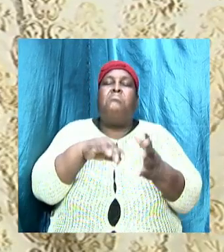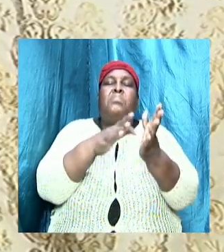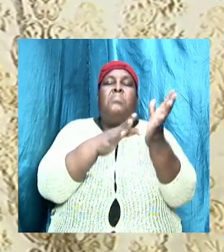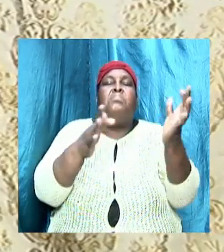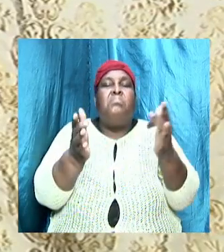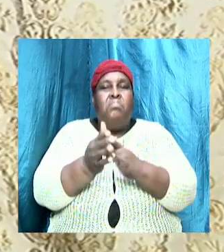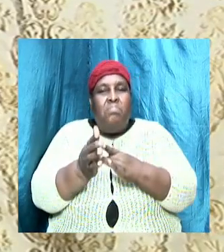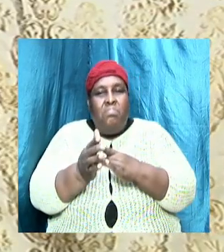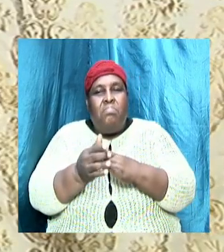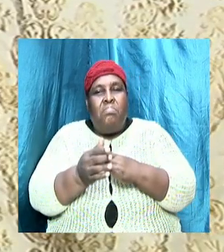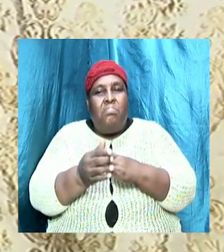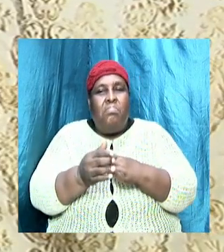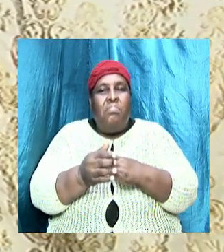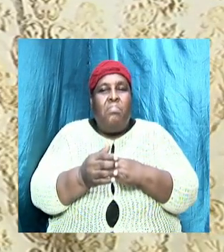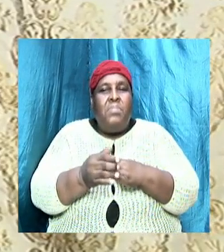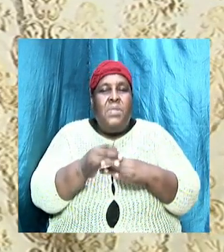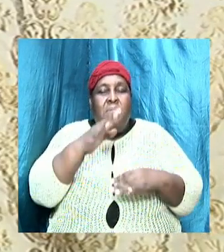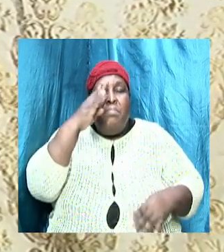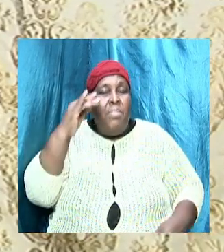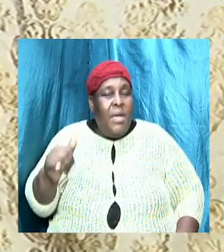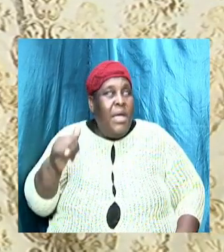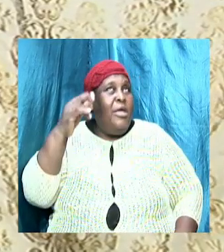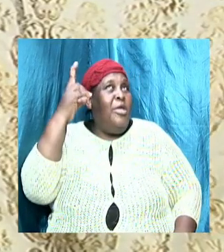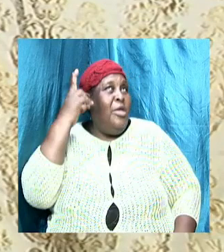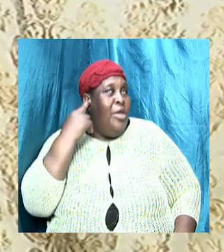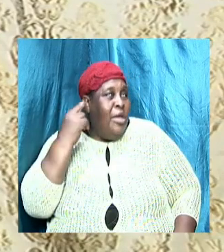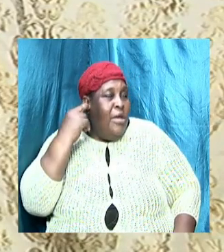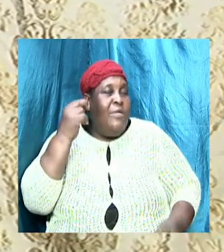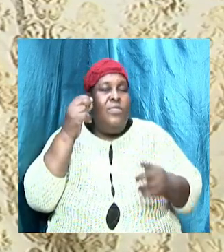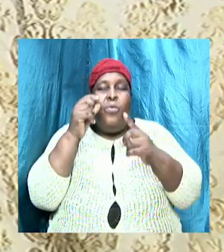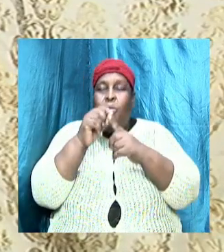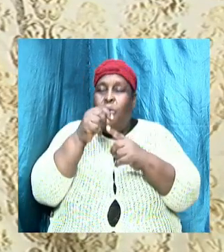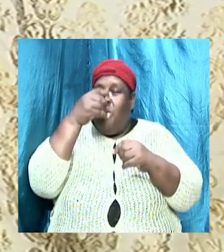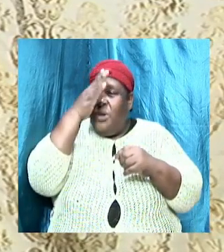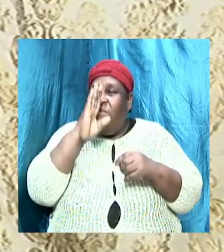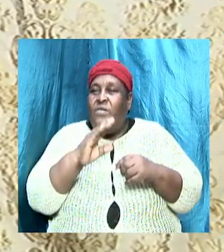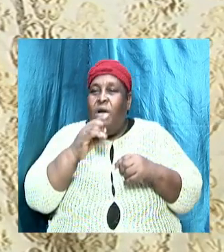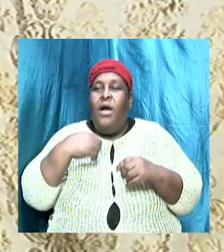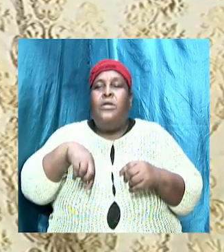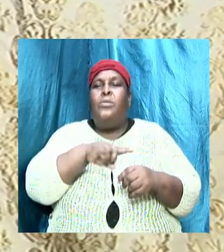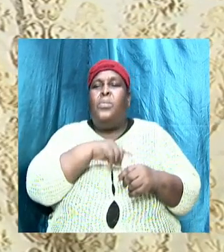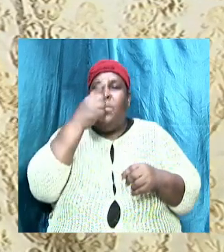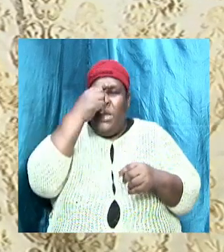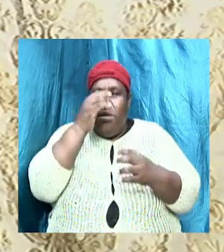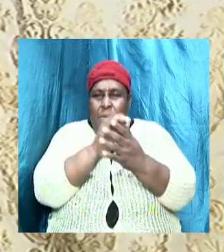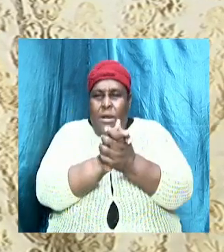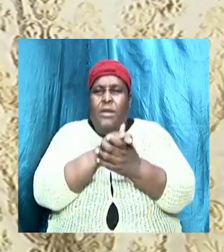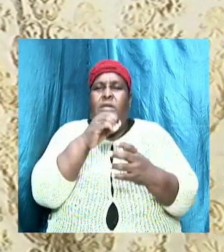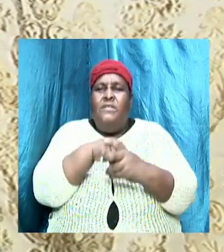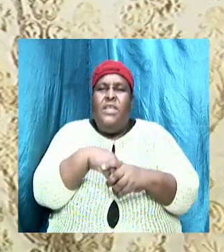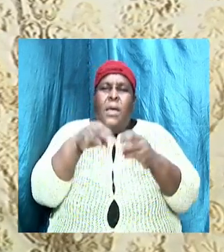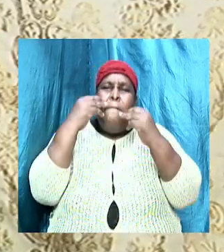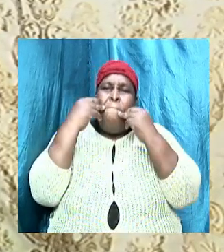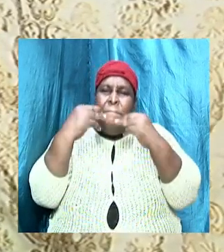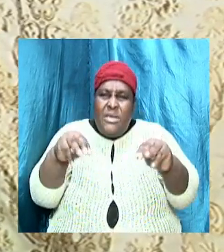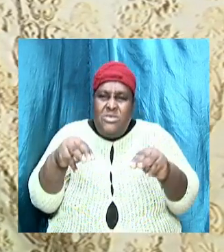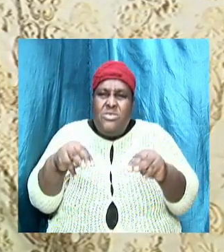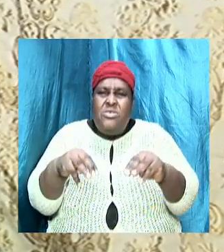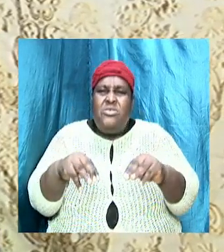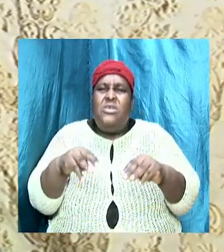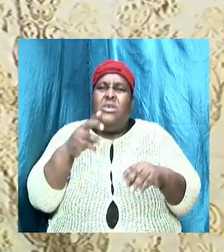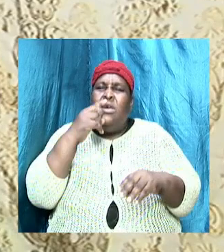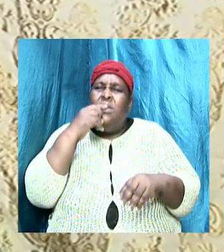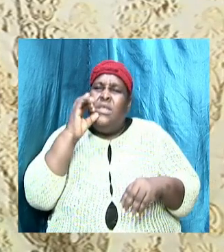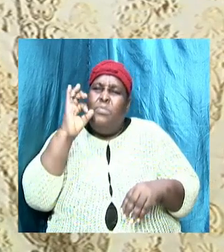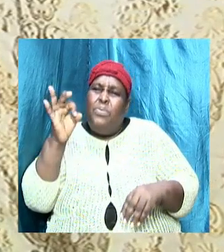It is by hearing the Word of God that we believe in the message that is presented